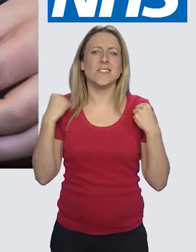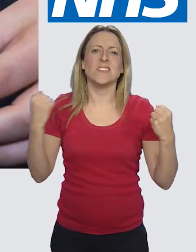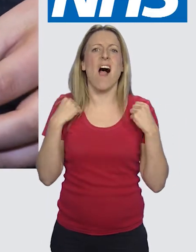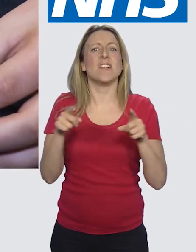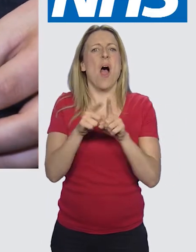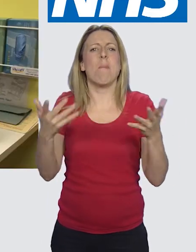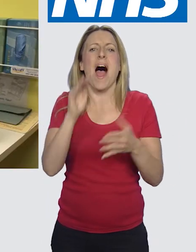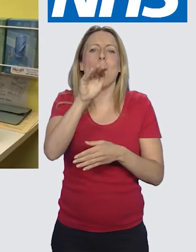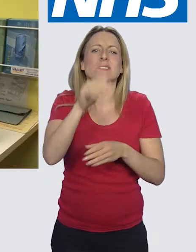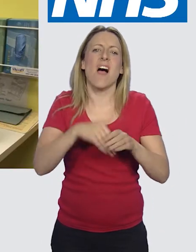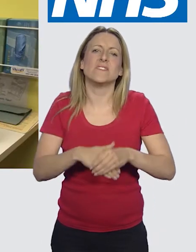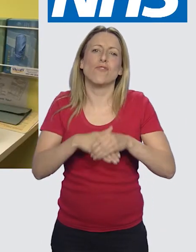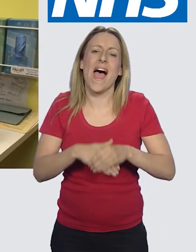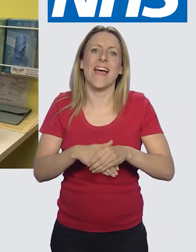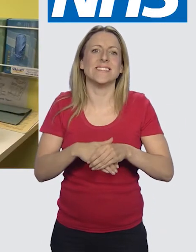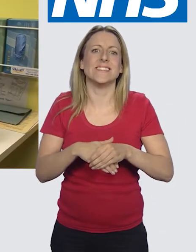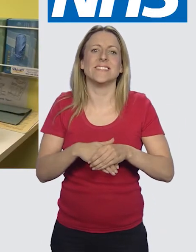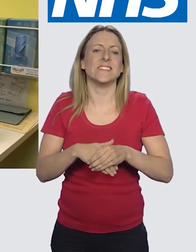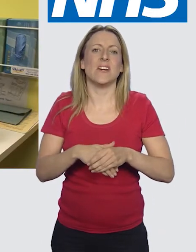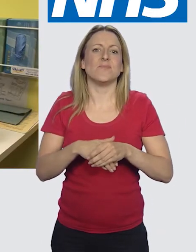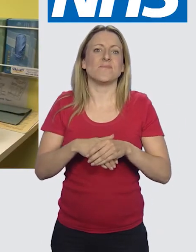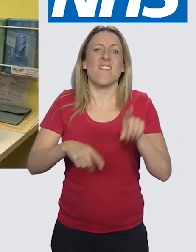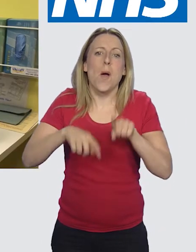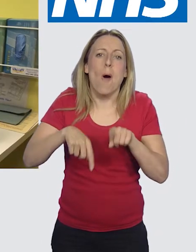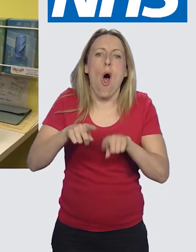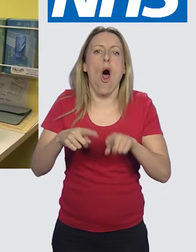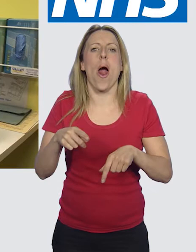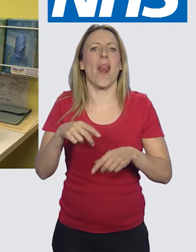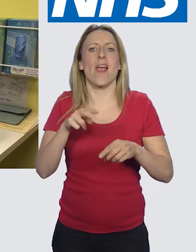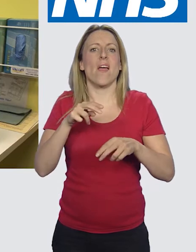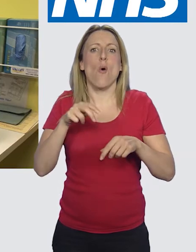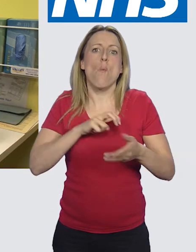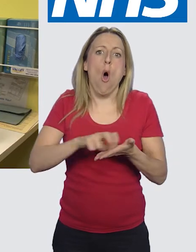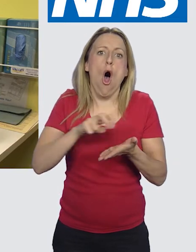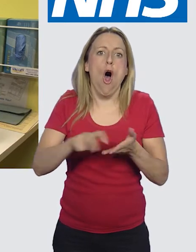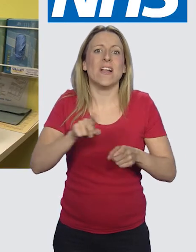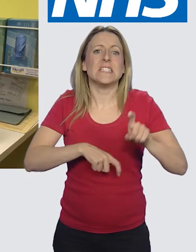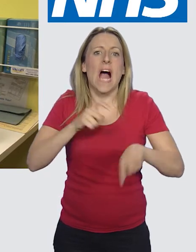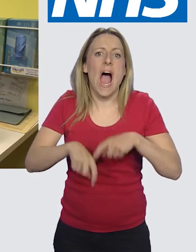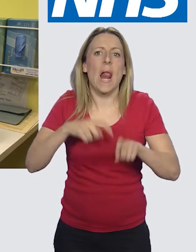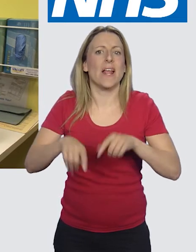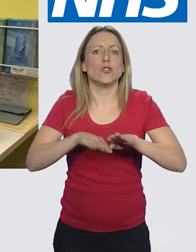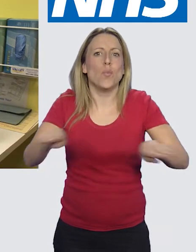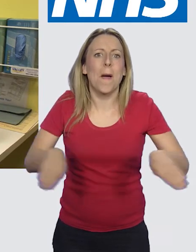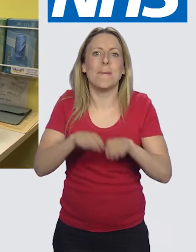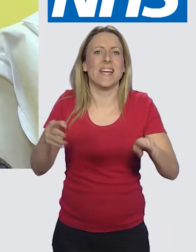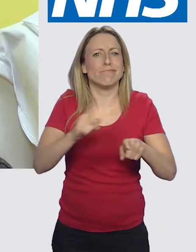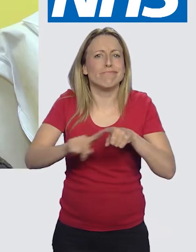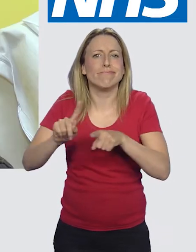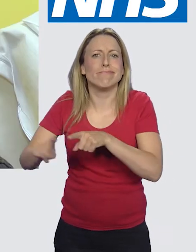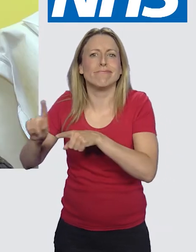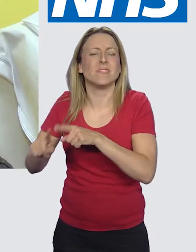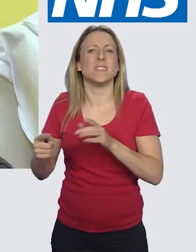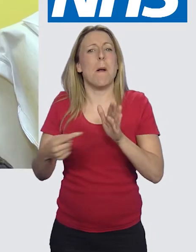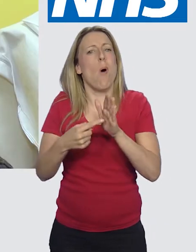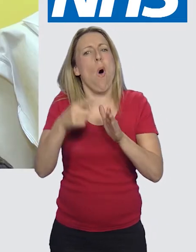exercise regularly. That can be playing outside with your friends, playing football, going for a walk, cycling, swimming, anything you like. The other